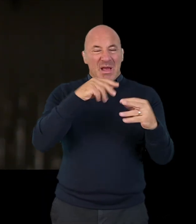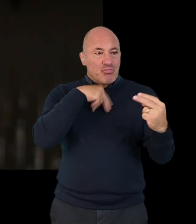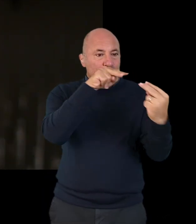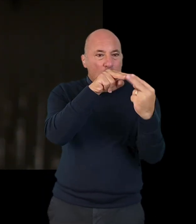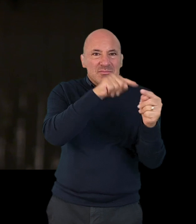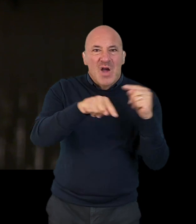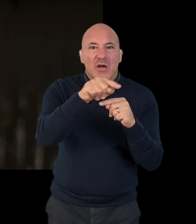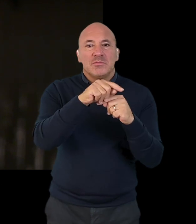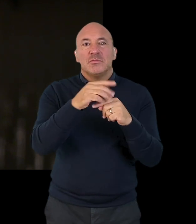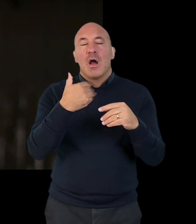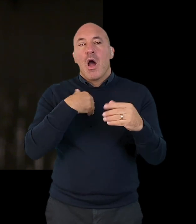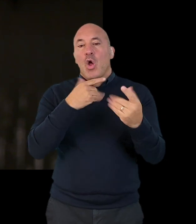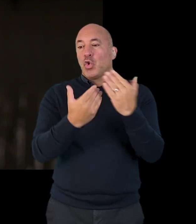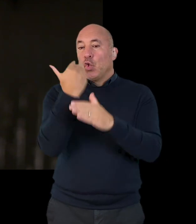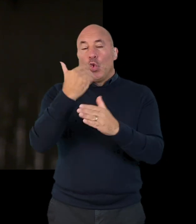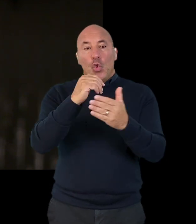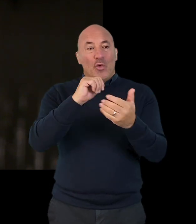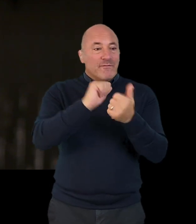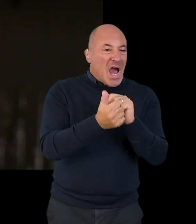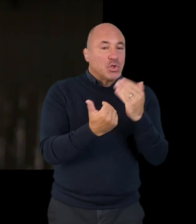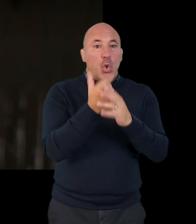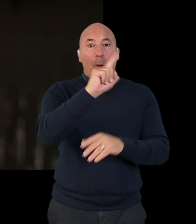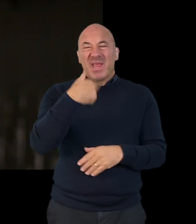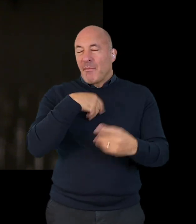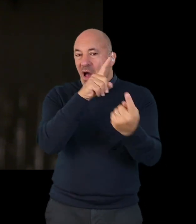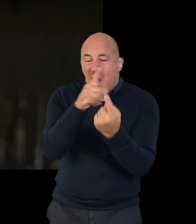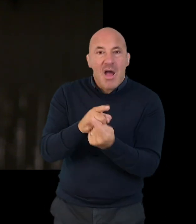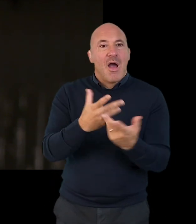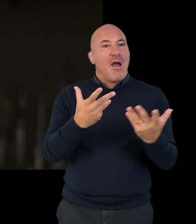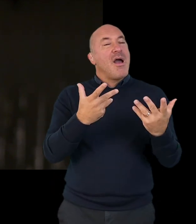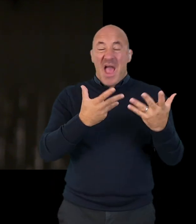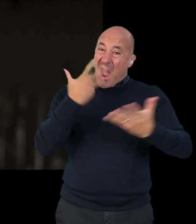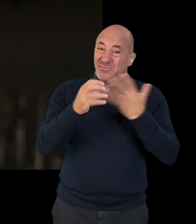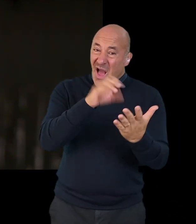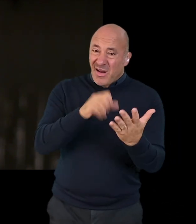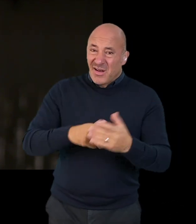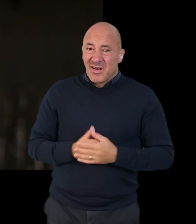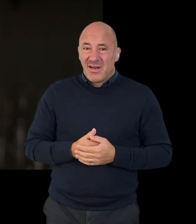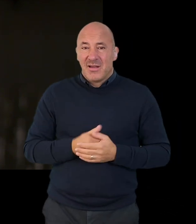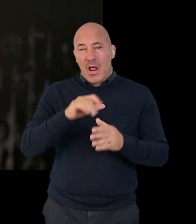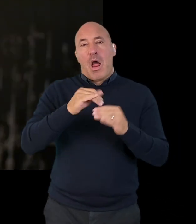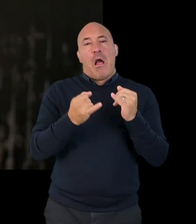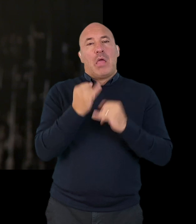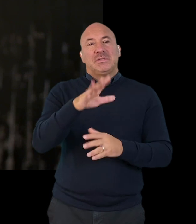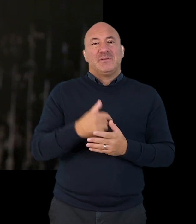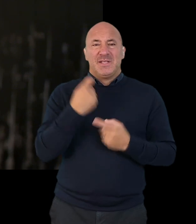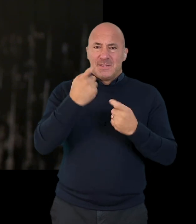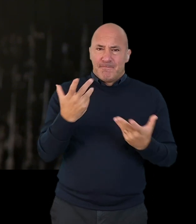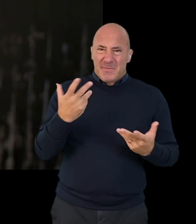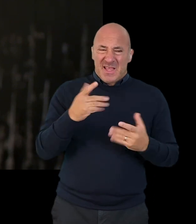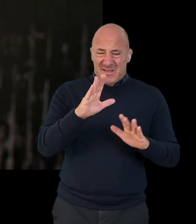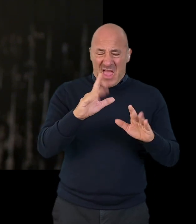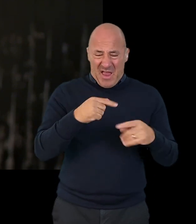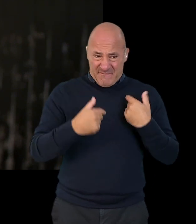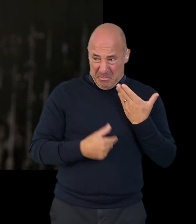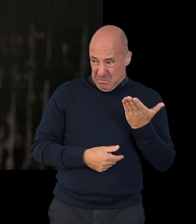LGBT friendly, if you contact any organizations here to meet new people etc. Finally you need to think